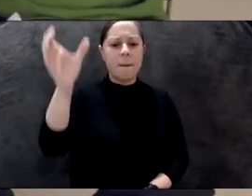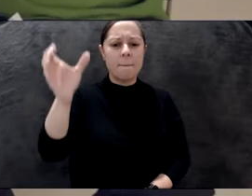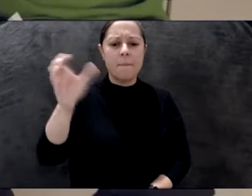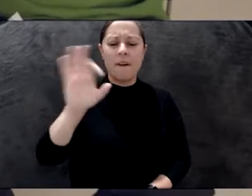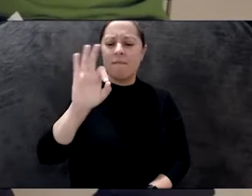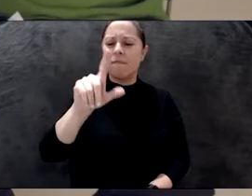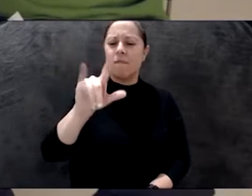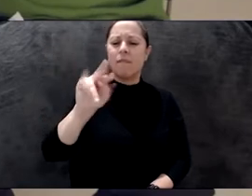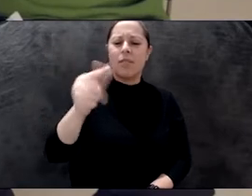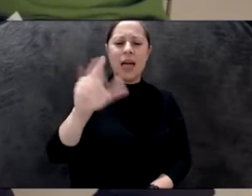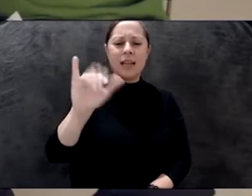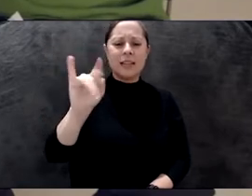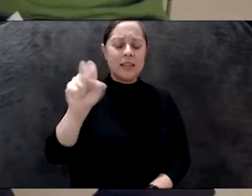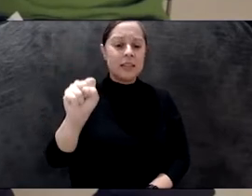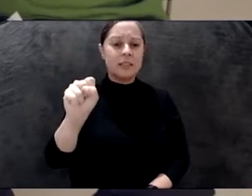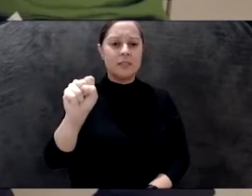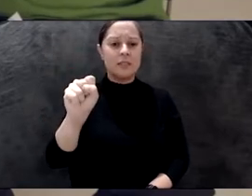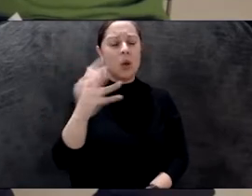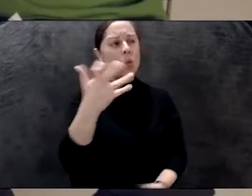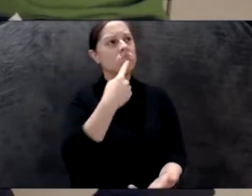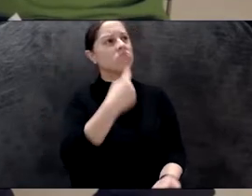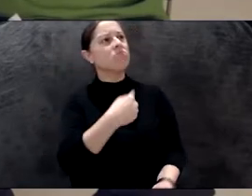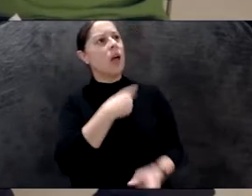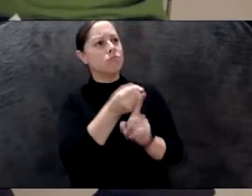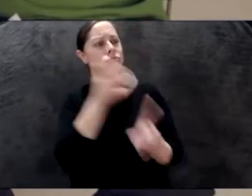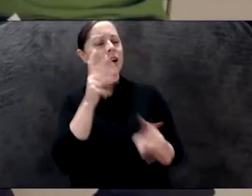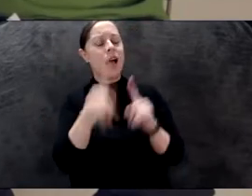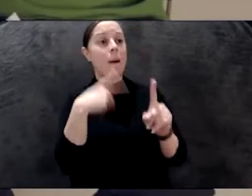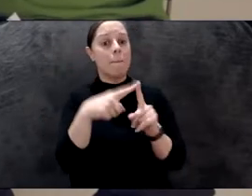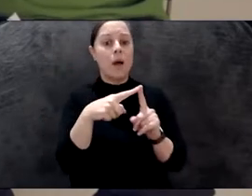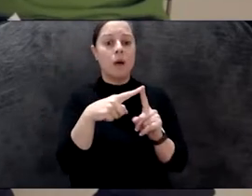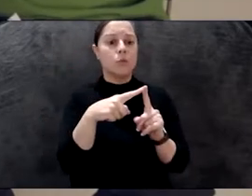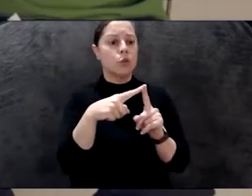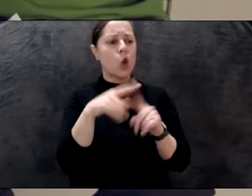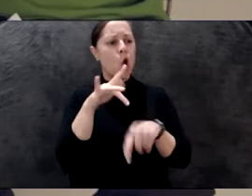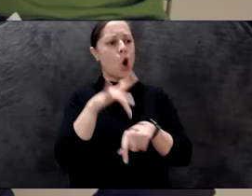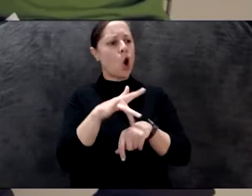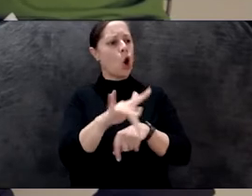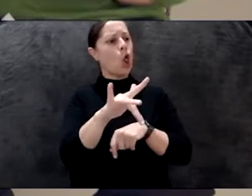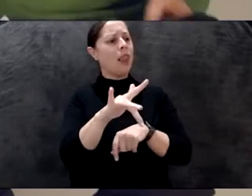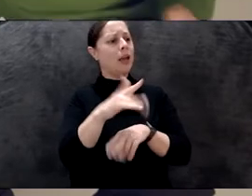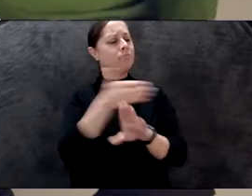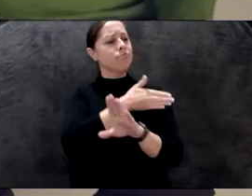hydrospatial cities. And I wanted to ask you to tell us a little bit about these early inspirations and how it all began.